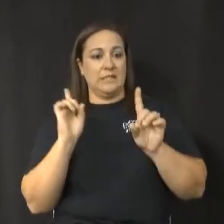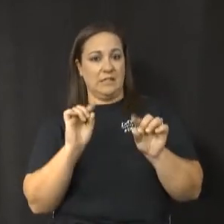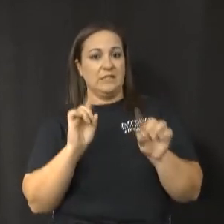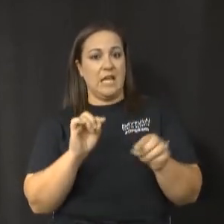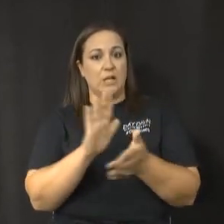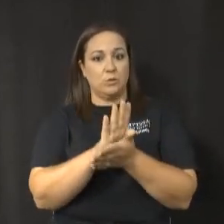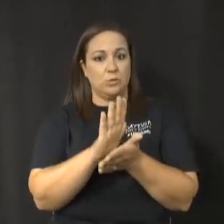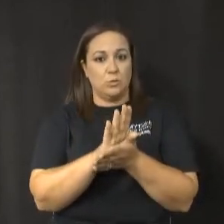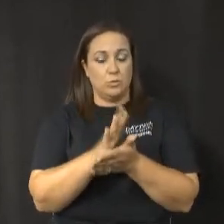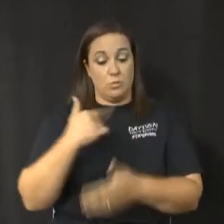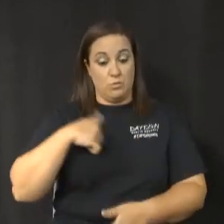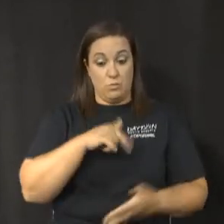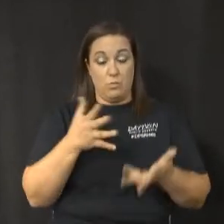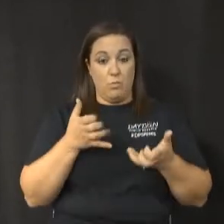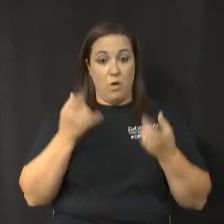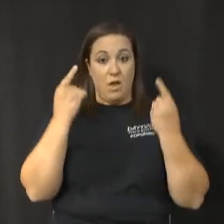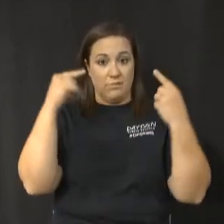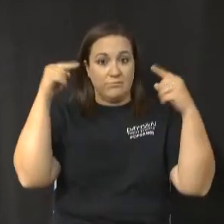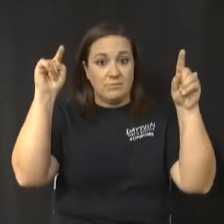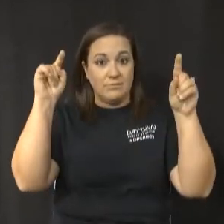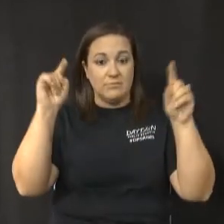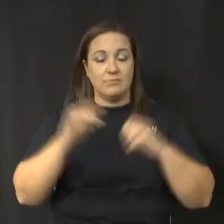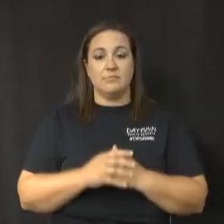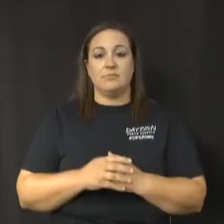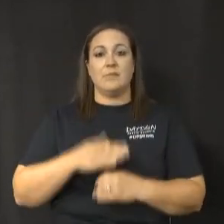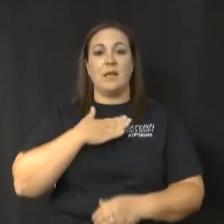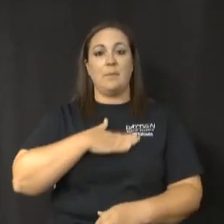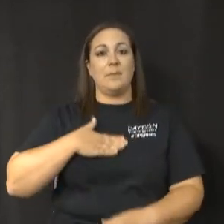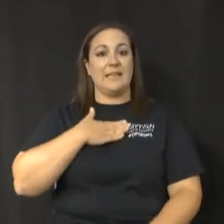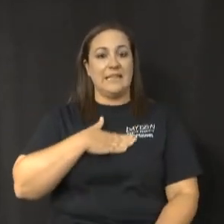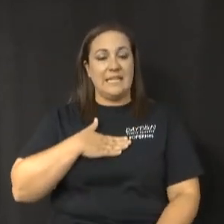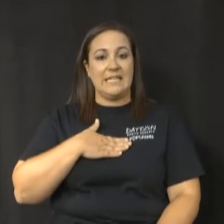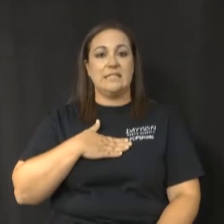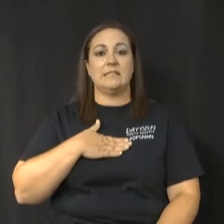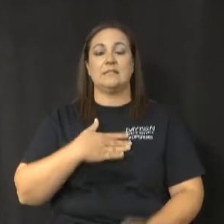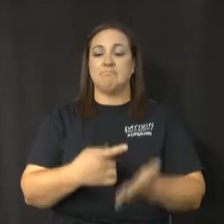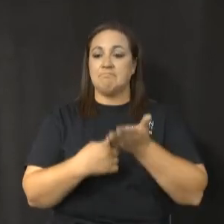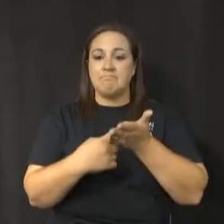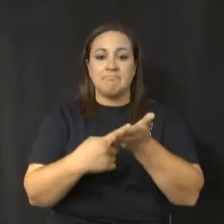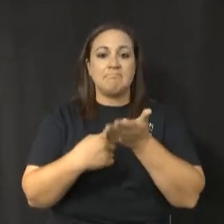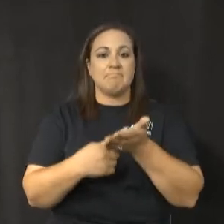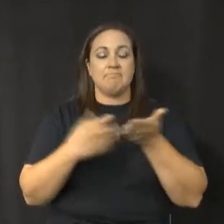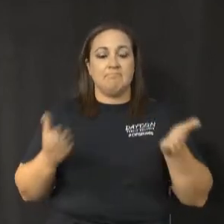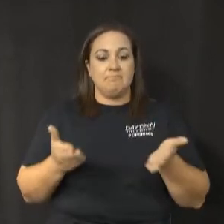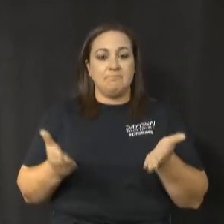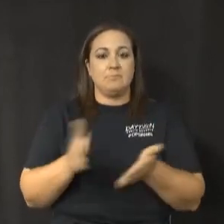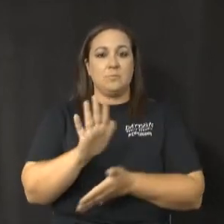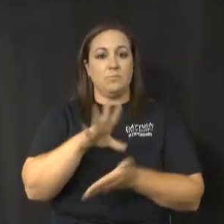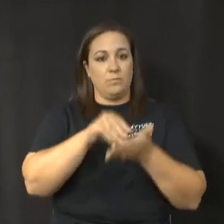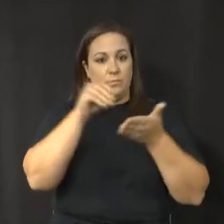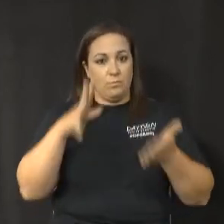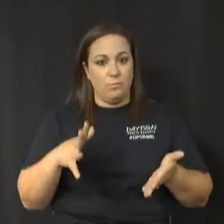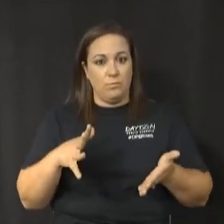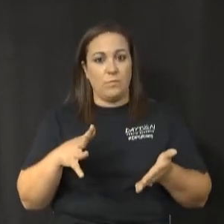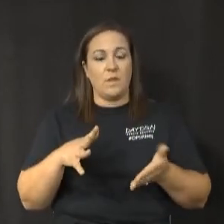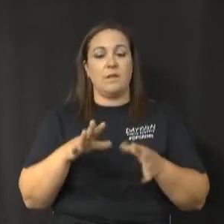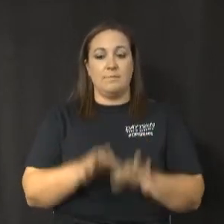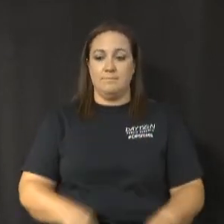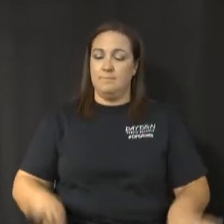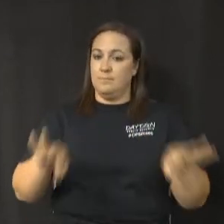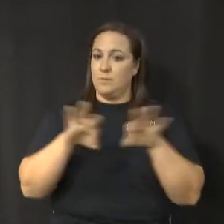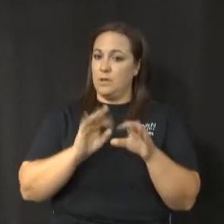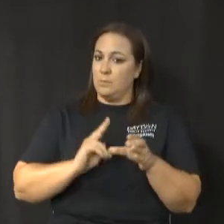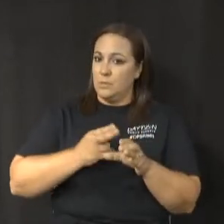to achieve. Please speak to and encourage your student about the importance of participating